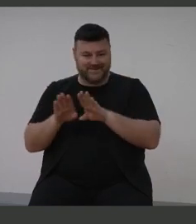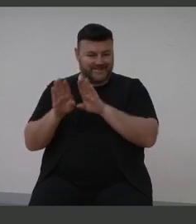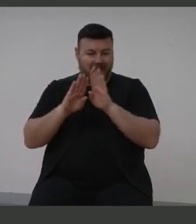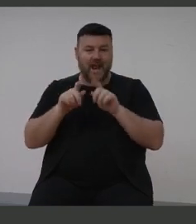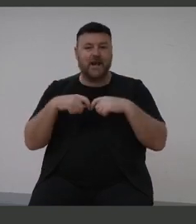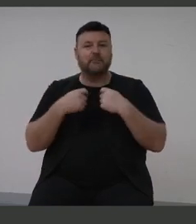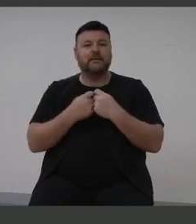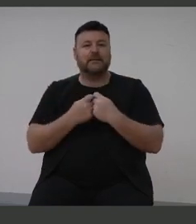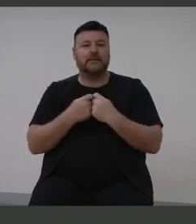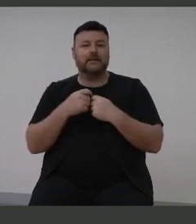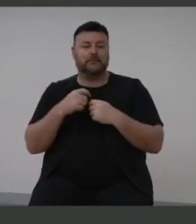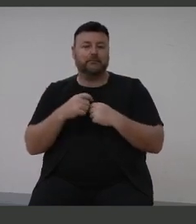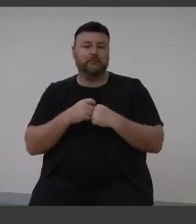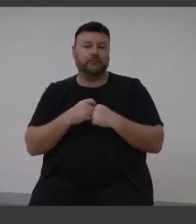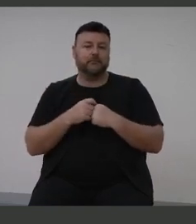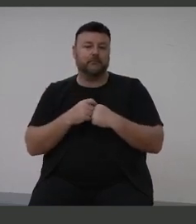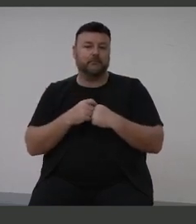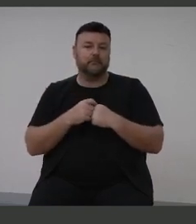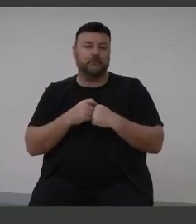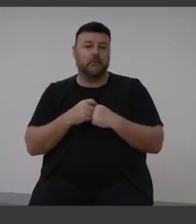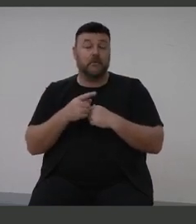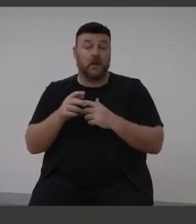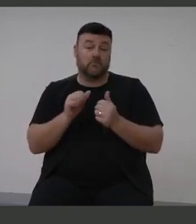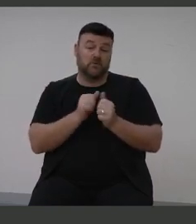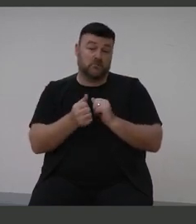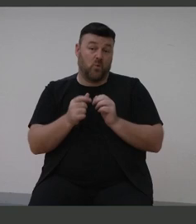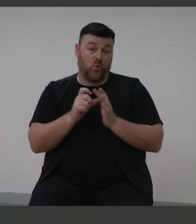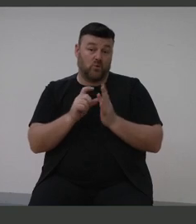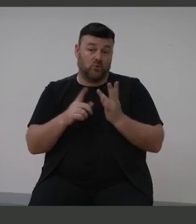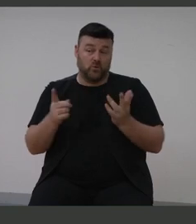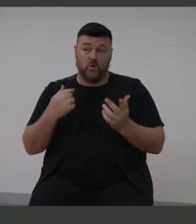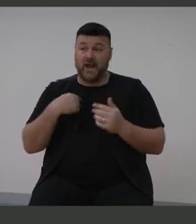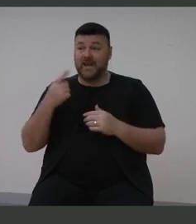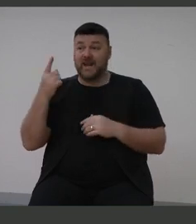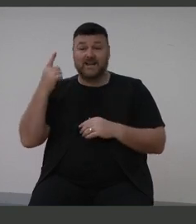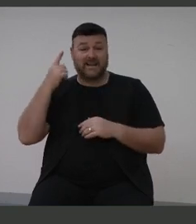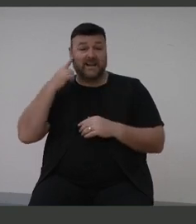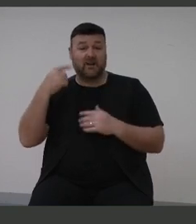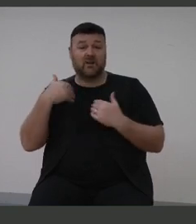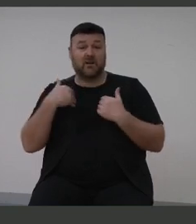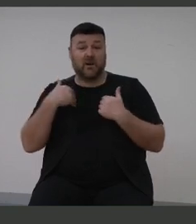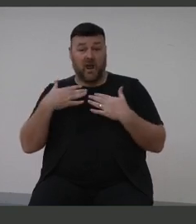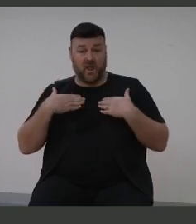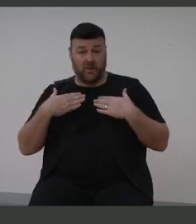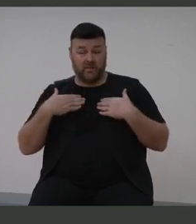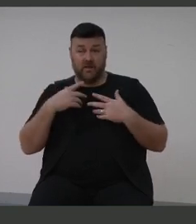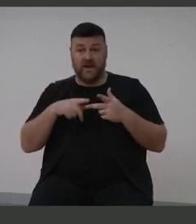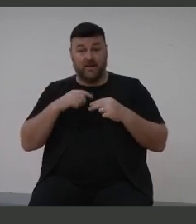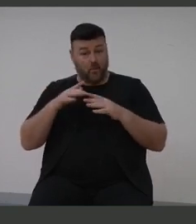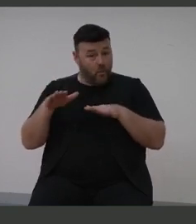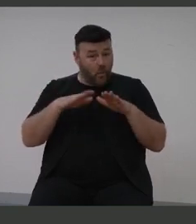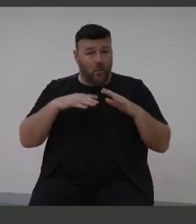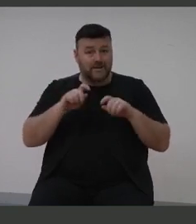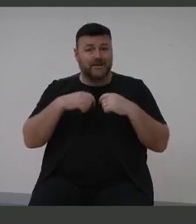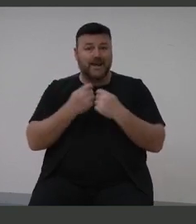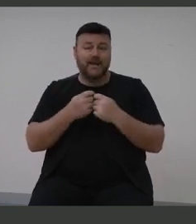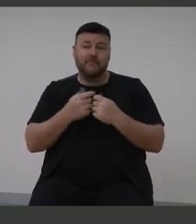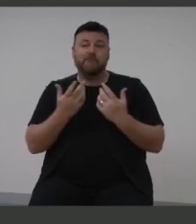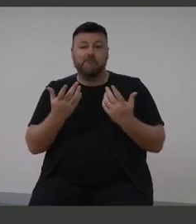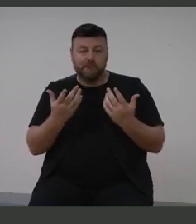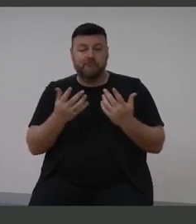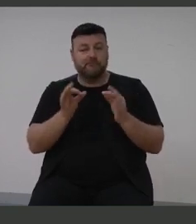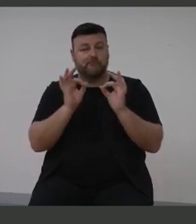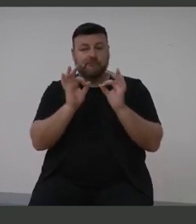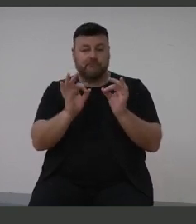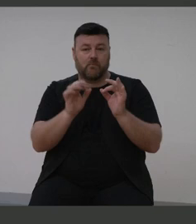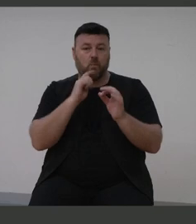that's what sport does, and that's what, obviously, with Hearing Health, if we're on the same team and making a difference, it's definitely going help people. Great analogy,